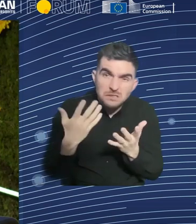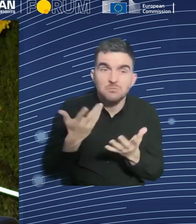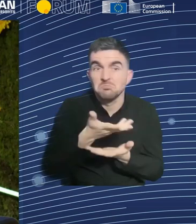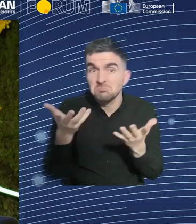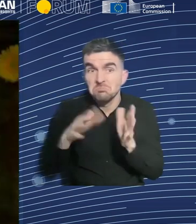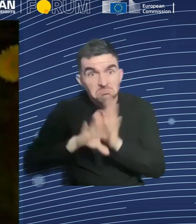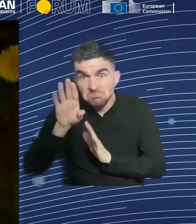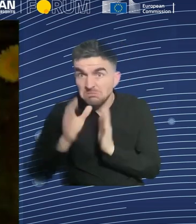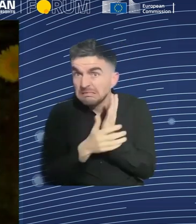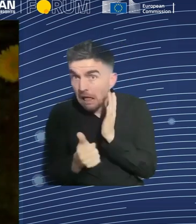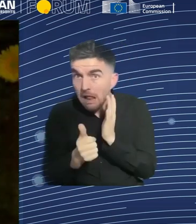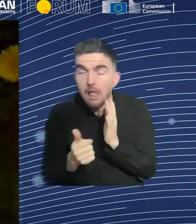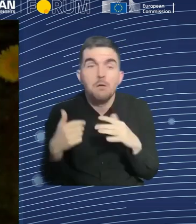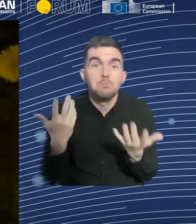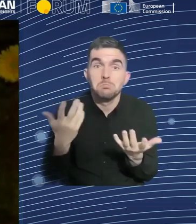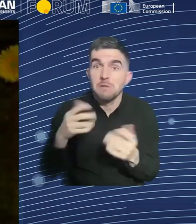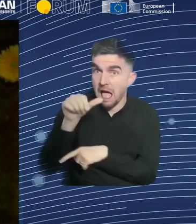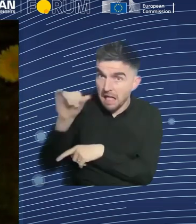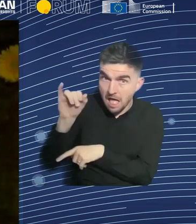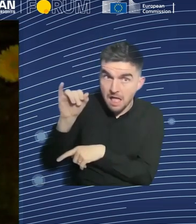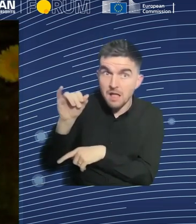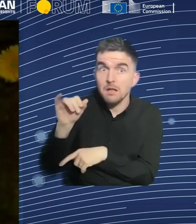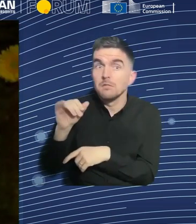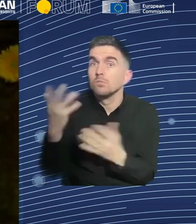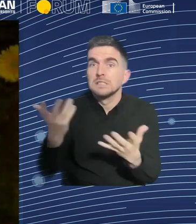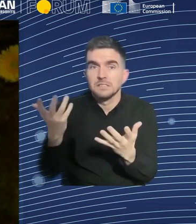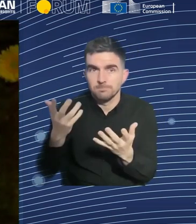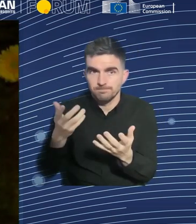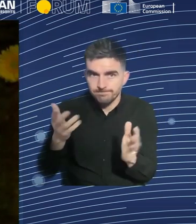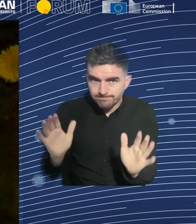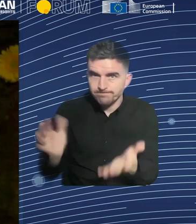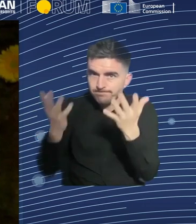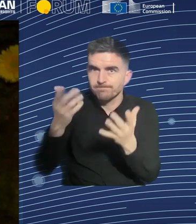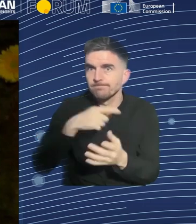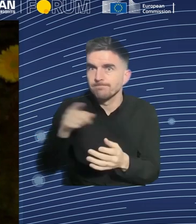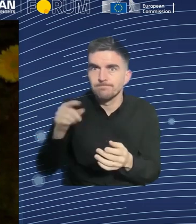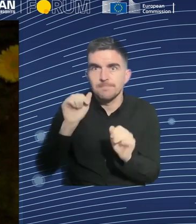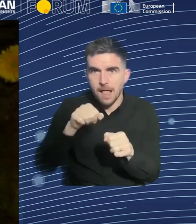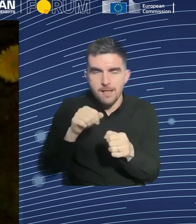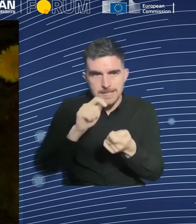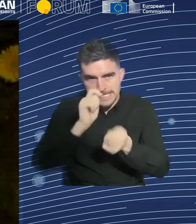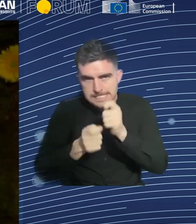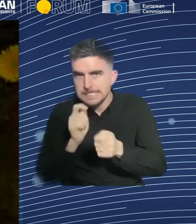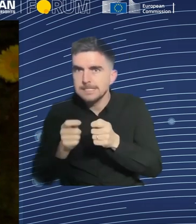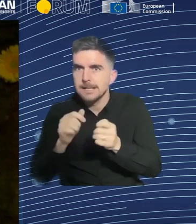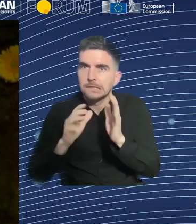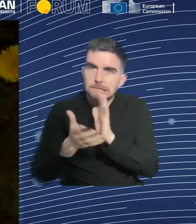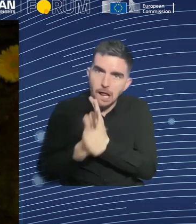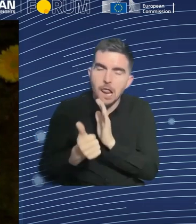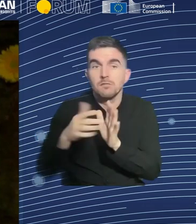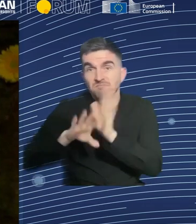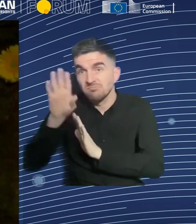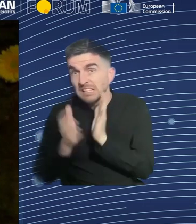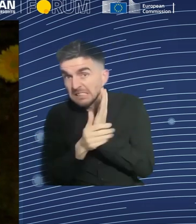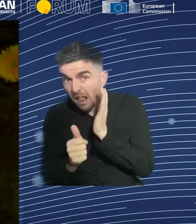Now at our realm, we have a lot of changes and we